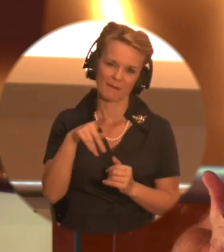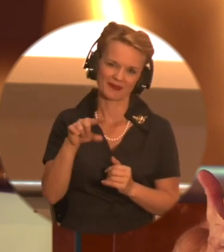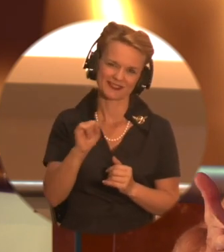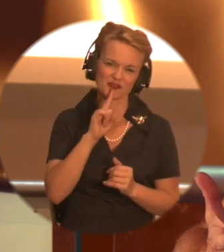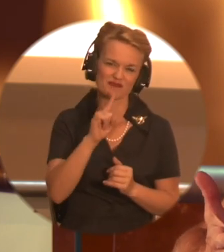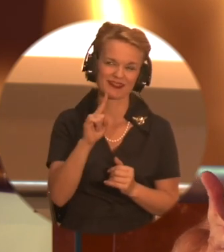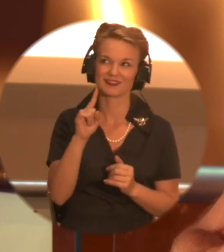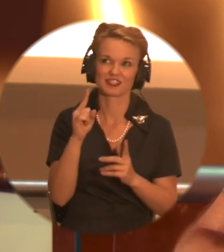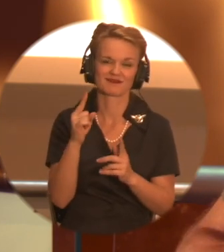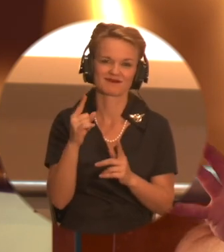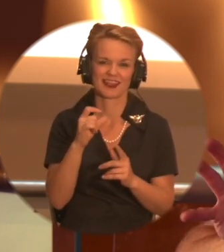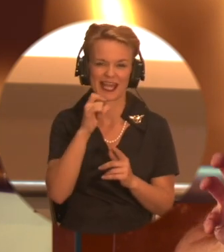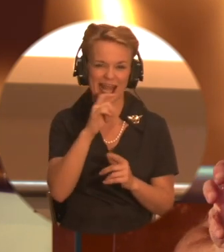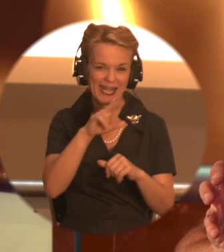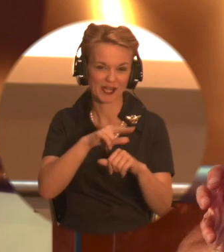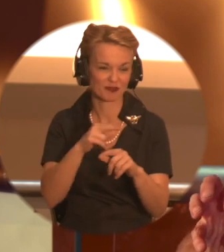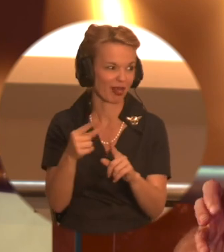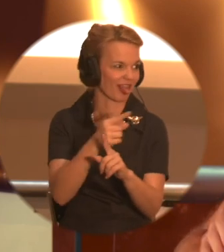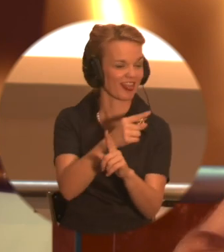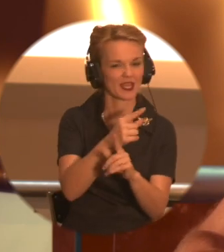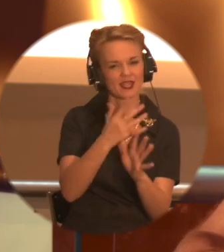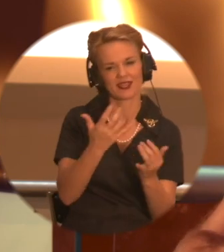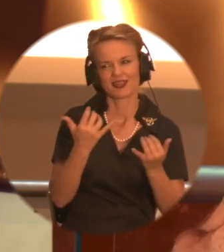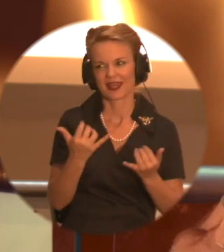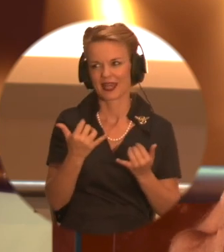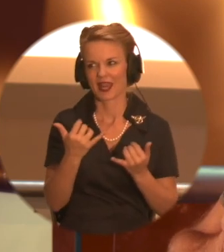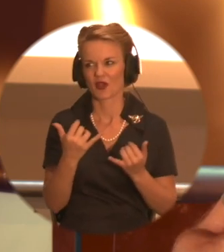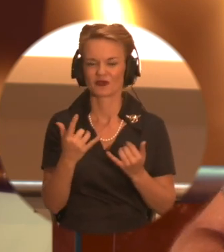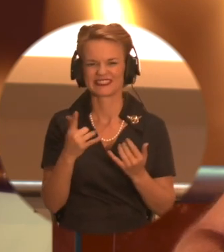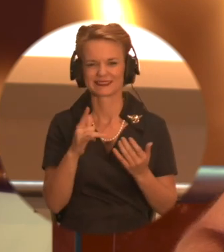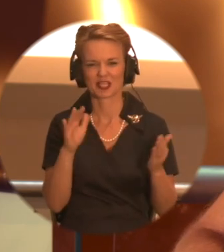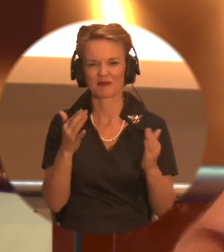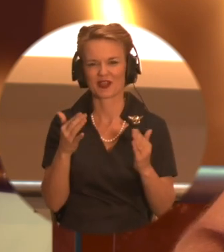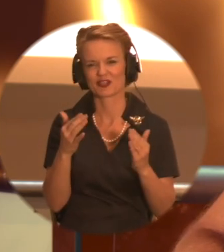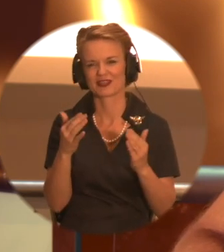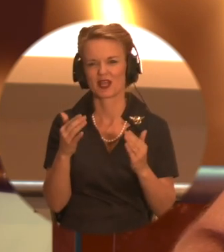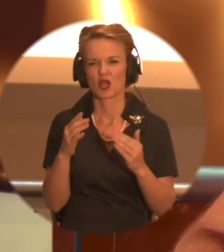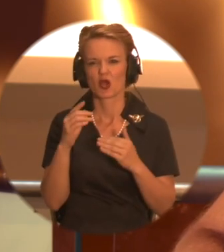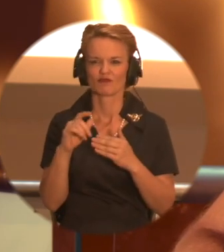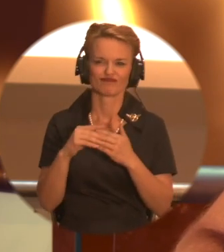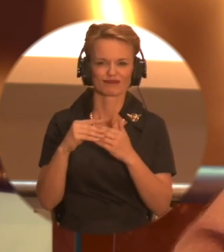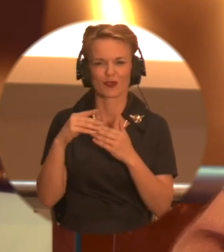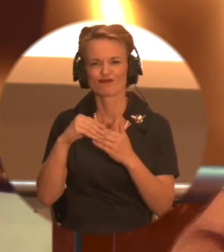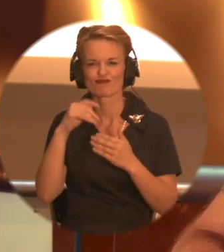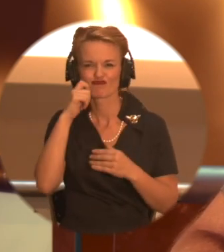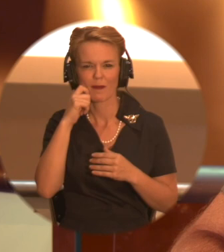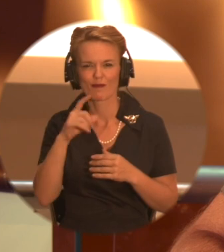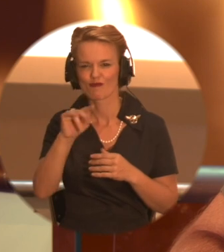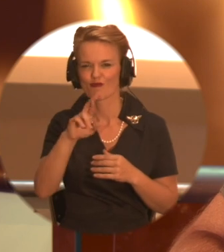more broad. Usually tone it down quite a lot for those sort of rubbery guys that are supposed to be breathing with pulses and stuff.